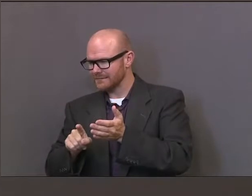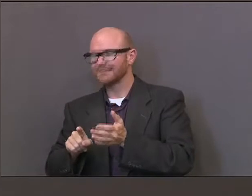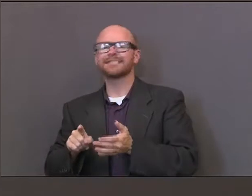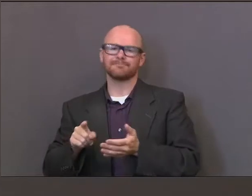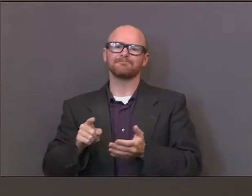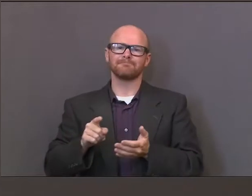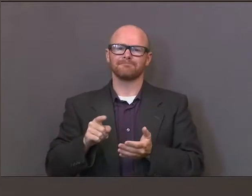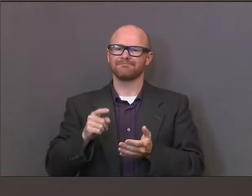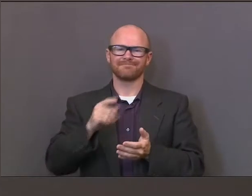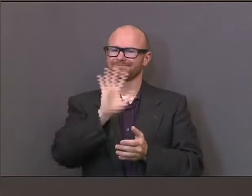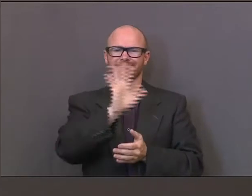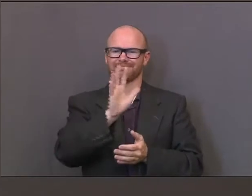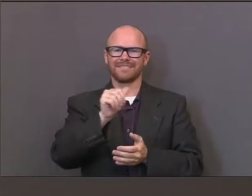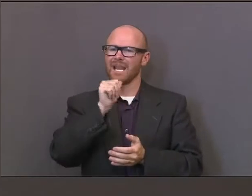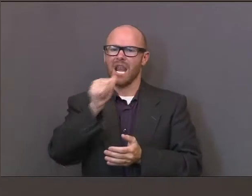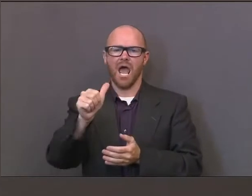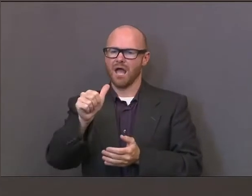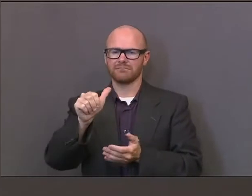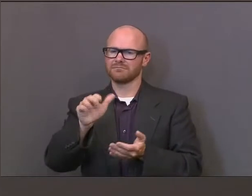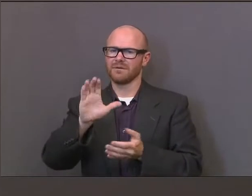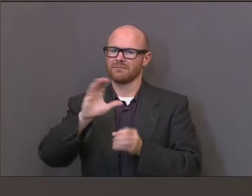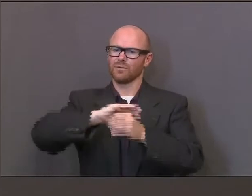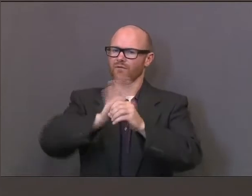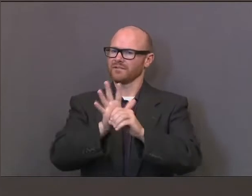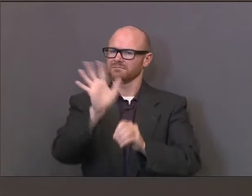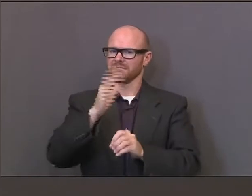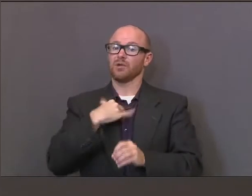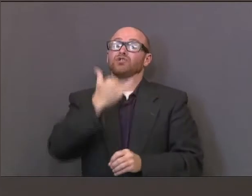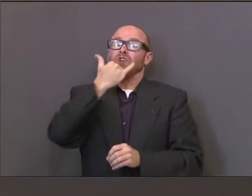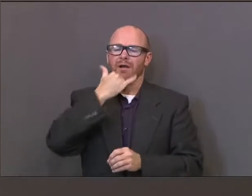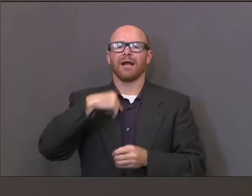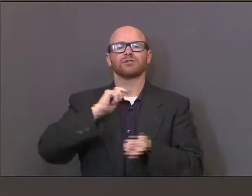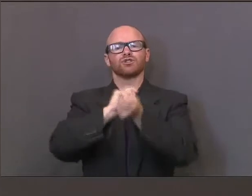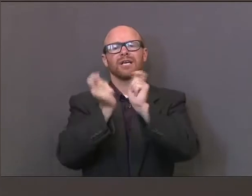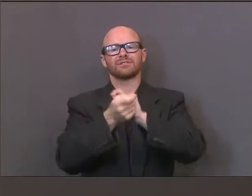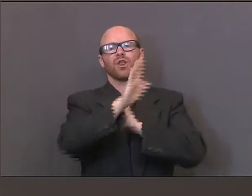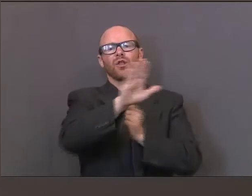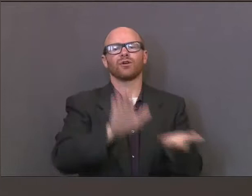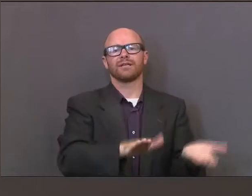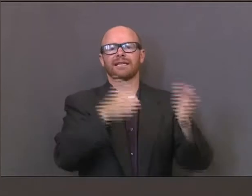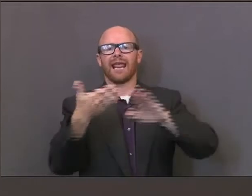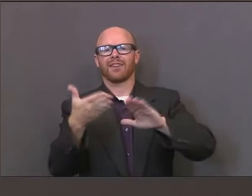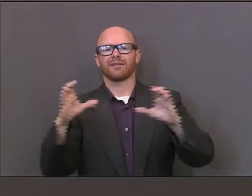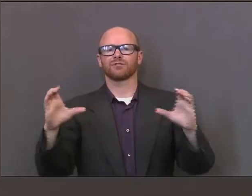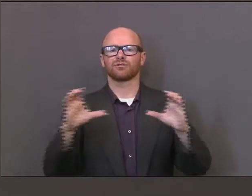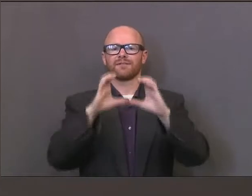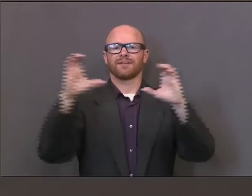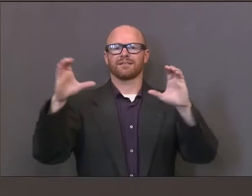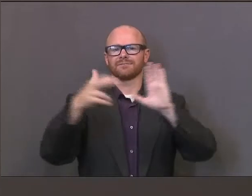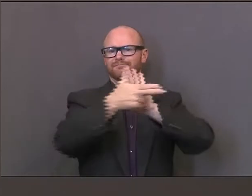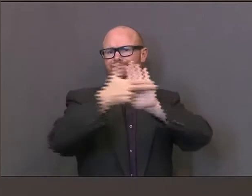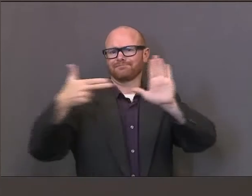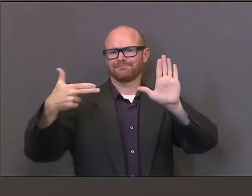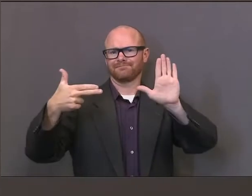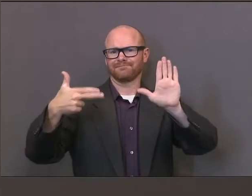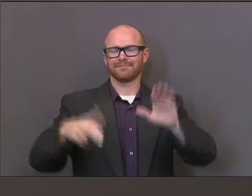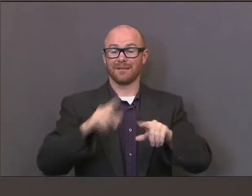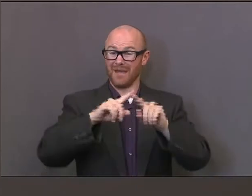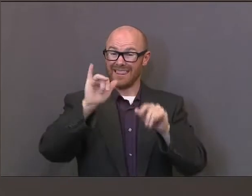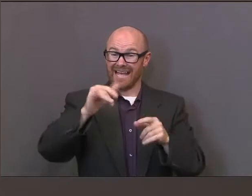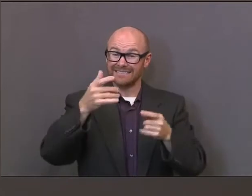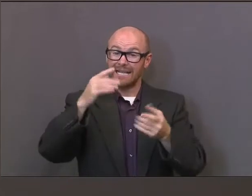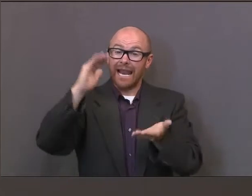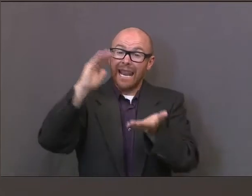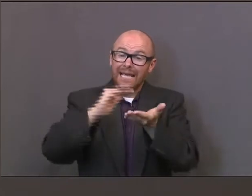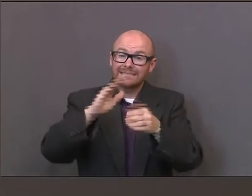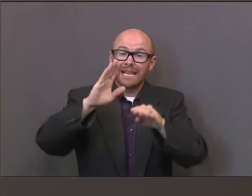in about 1% of all the deaths that have been reported to us. Deaths that result from trauma, drug intoxication, or other